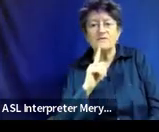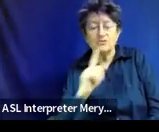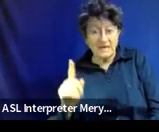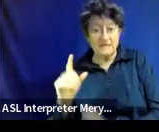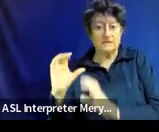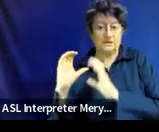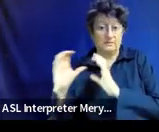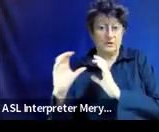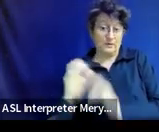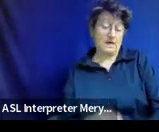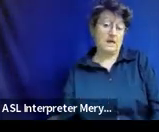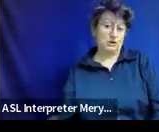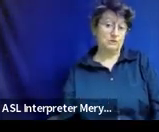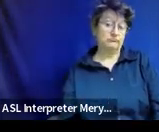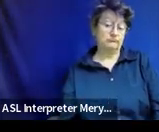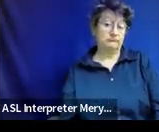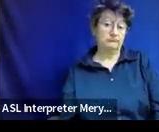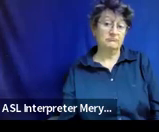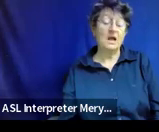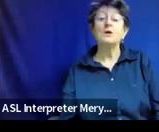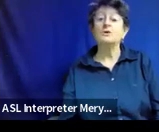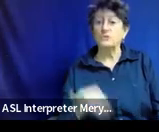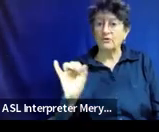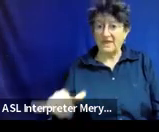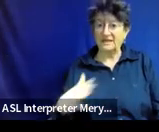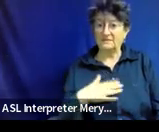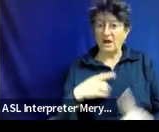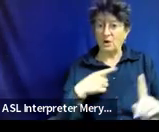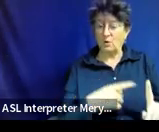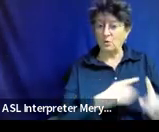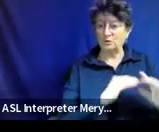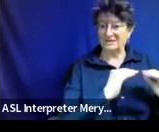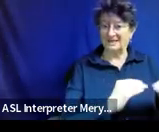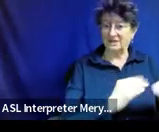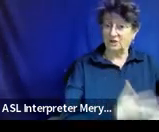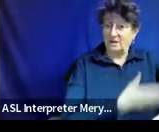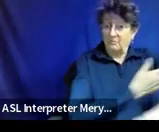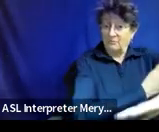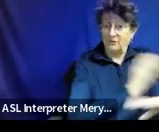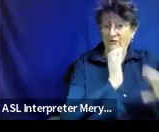So that's what my goal should be around, those communication skills.